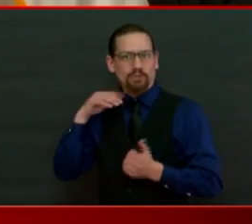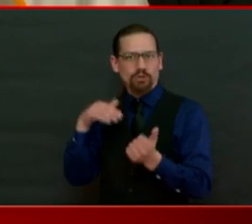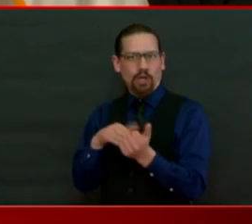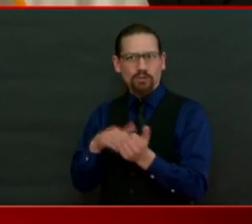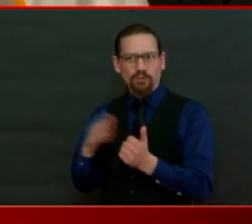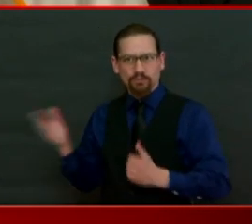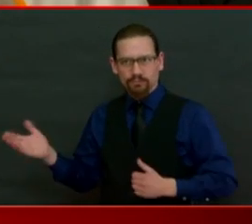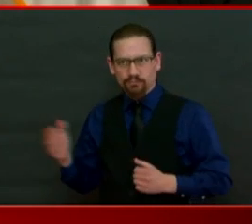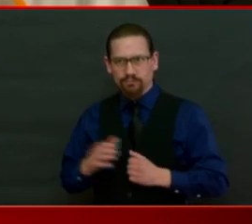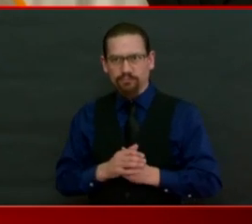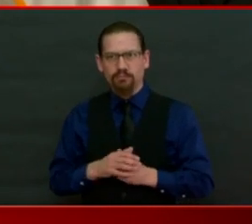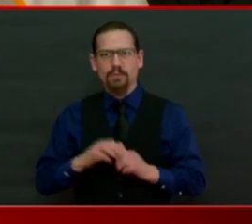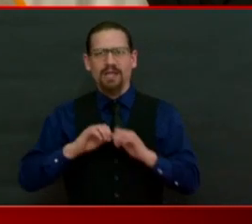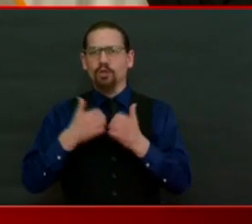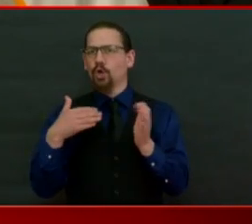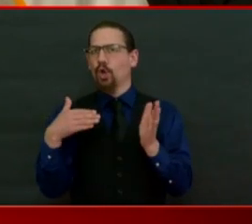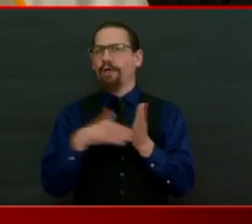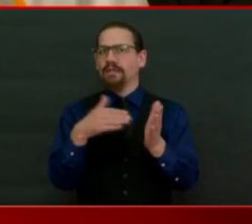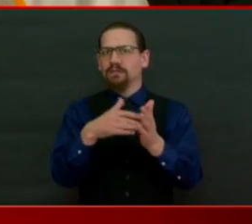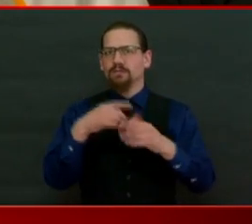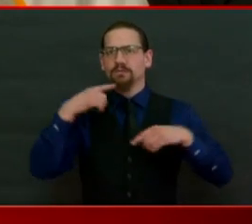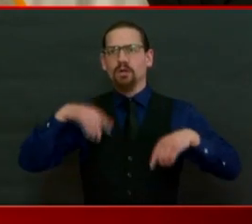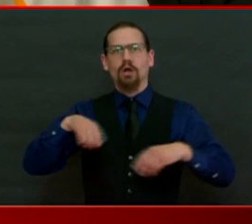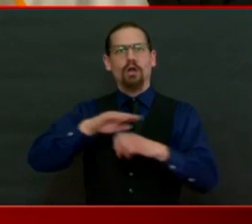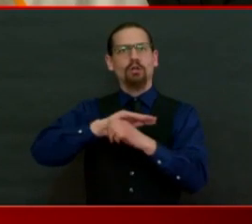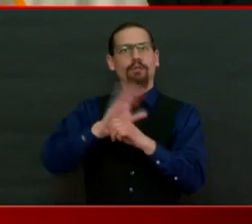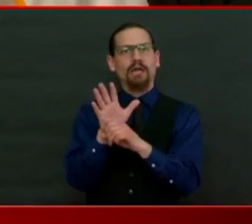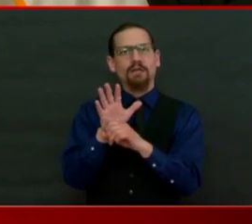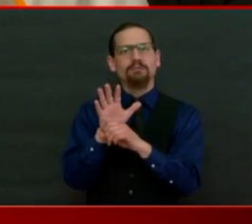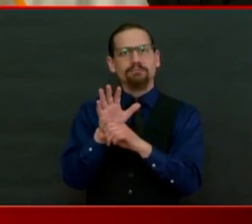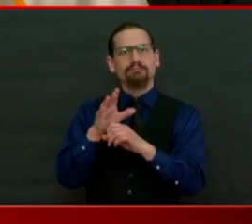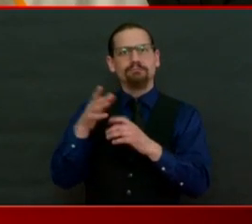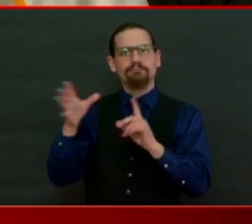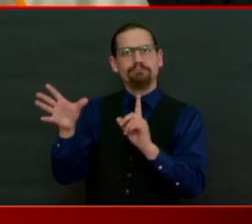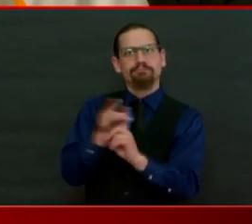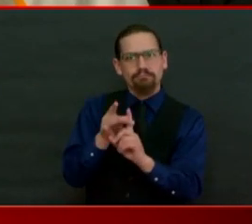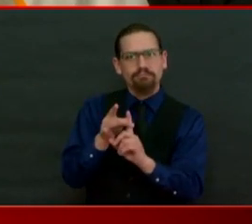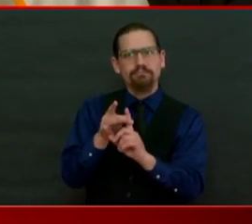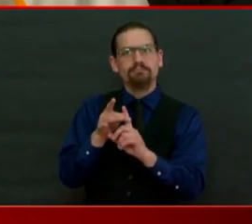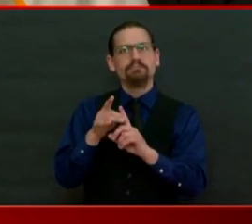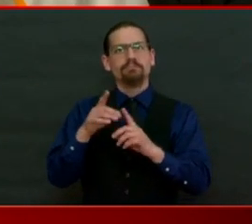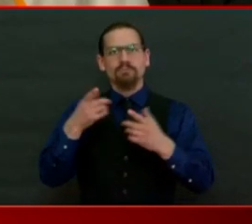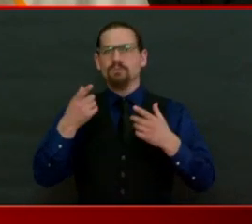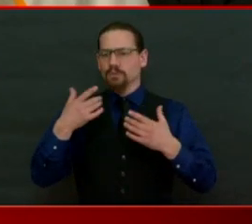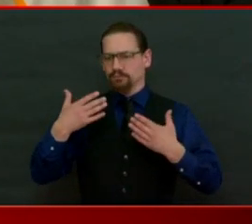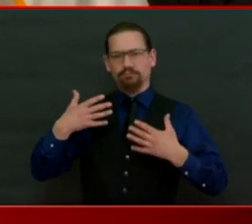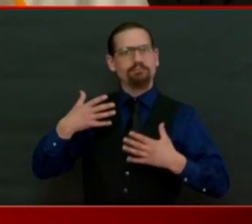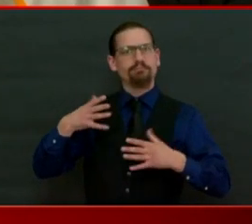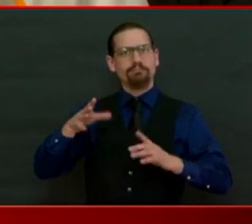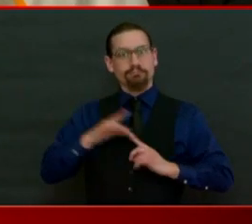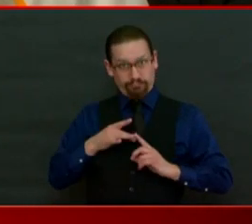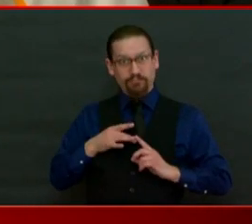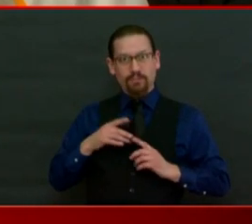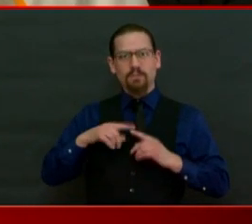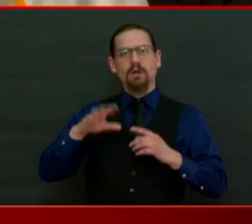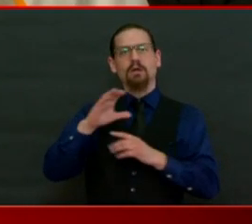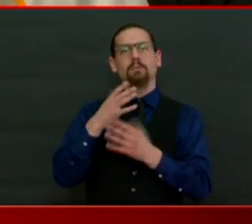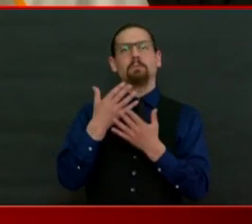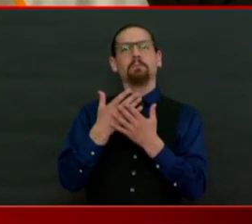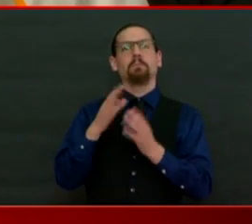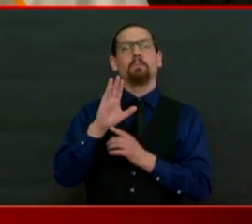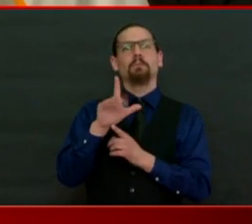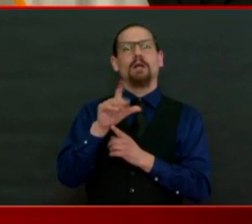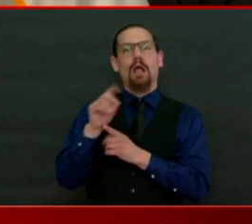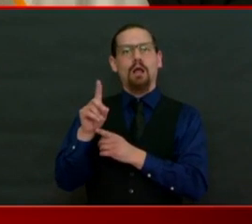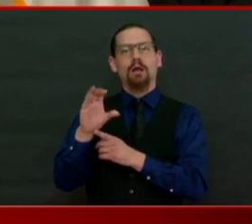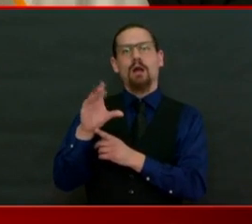How big of a concern is this right now for patients in Rhode Island? I appreciate that question. I appreciate don't have the data right with me in terms